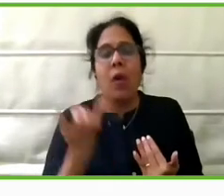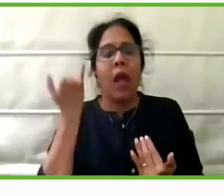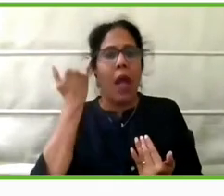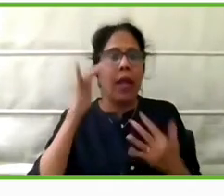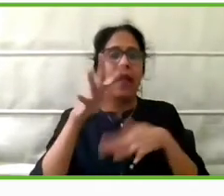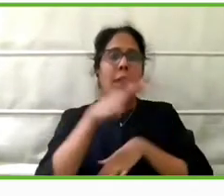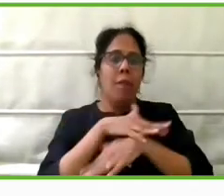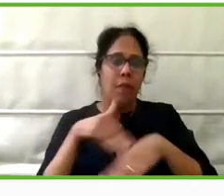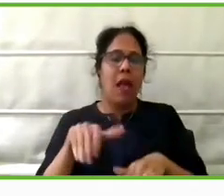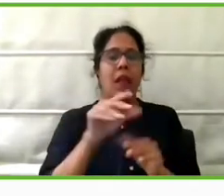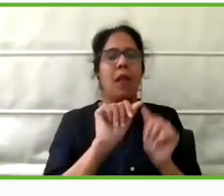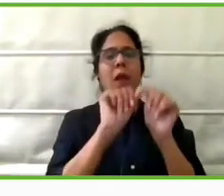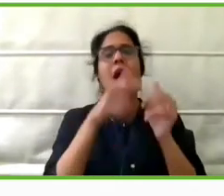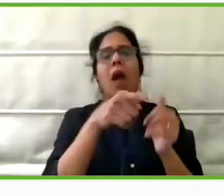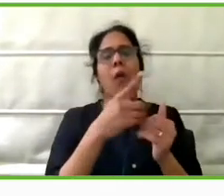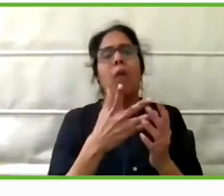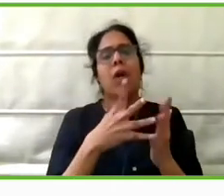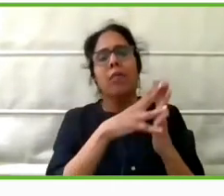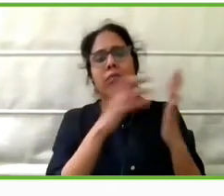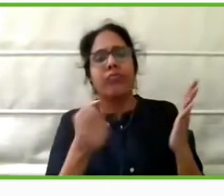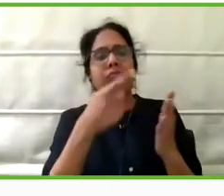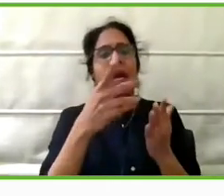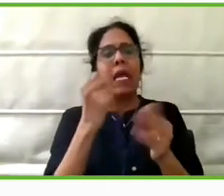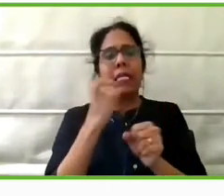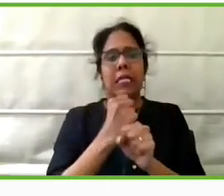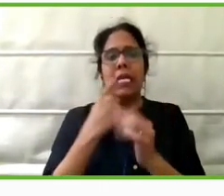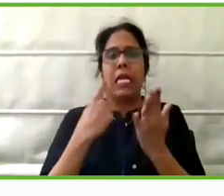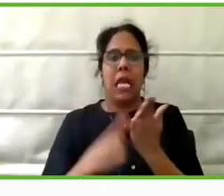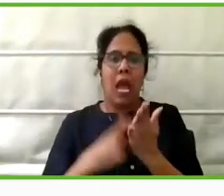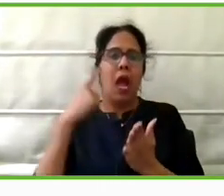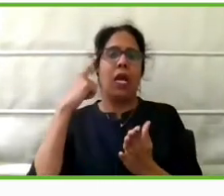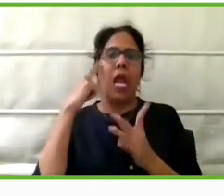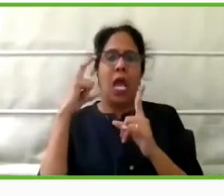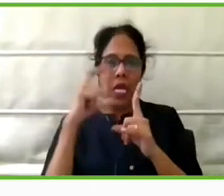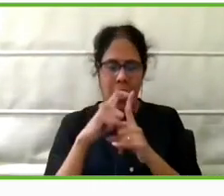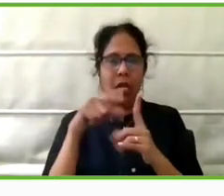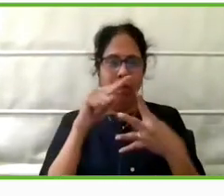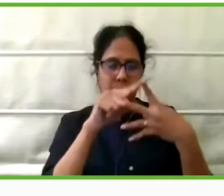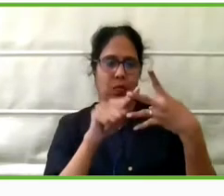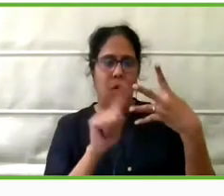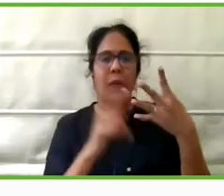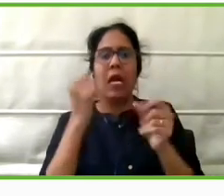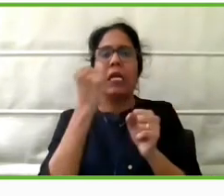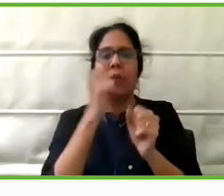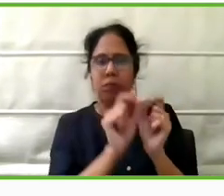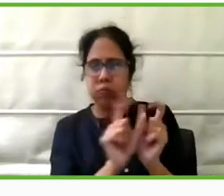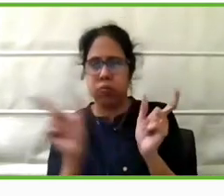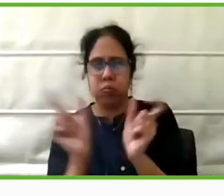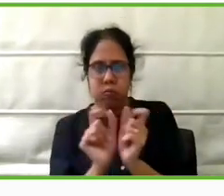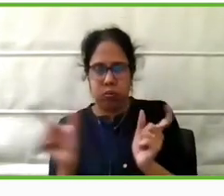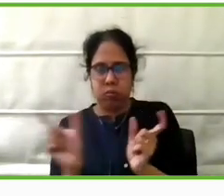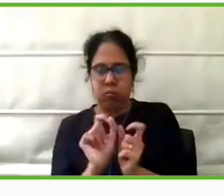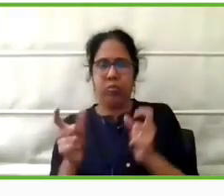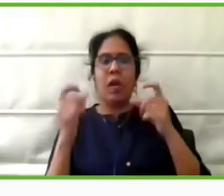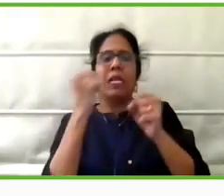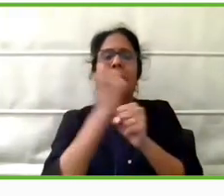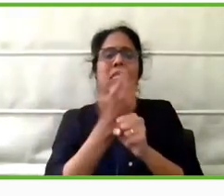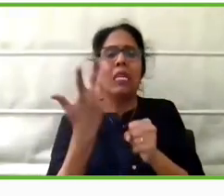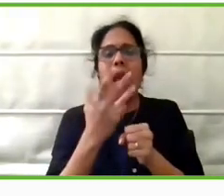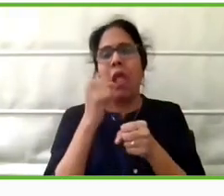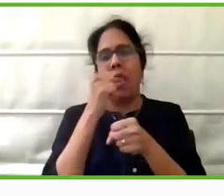We have four pillars of this model. G stands for the grant, which either comes from government